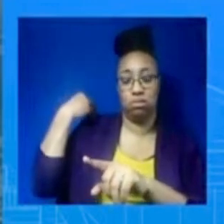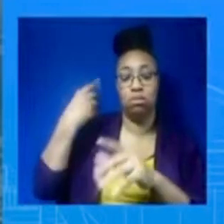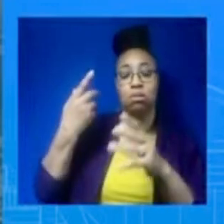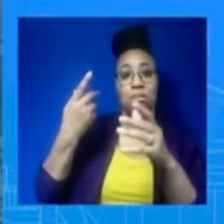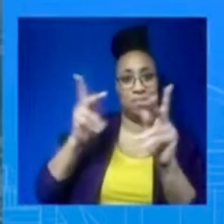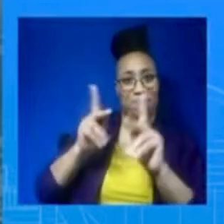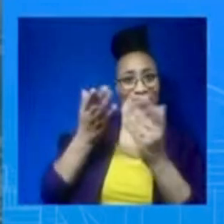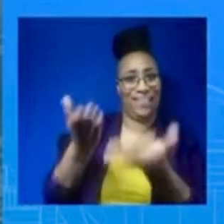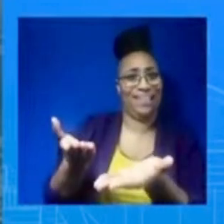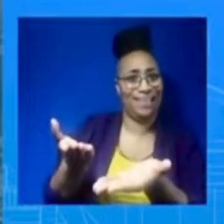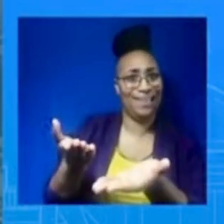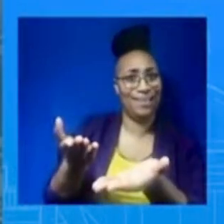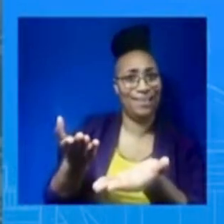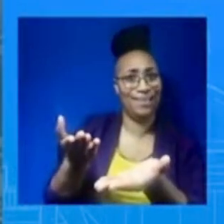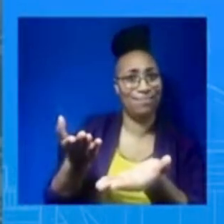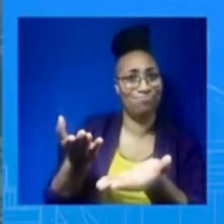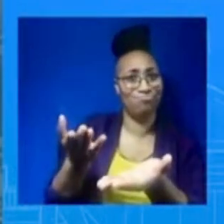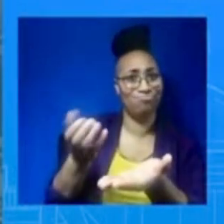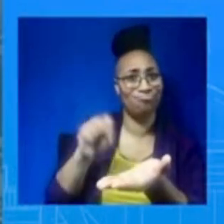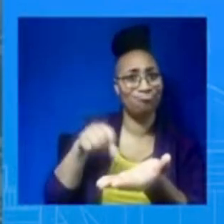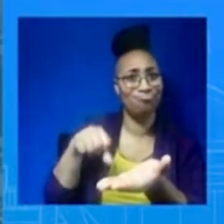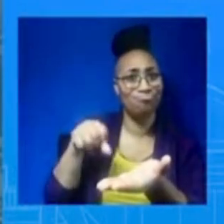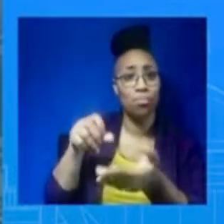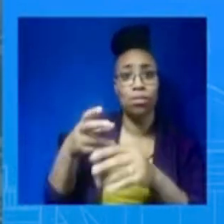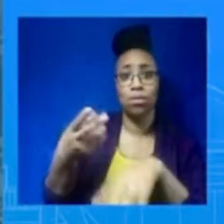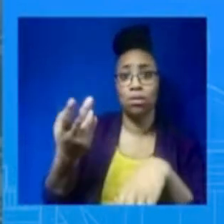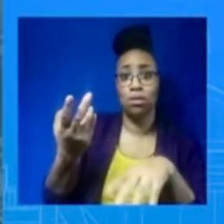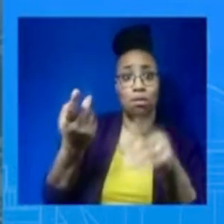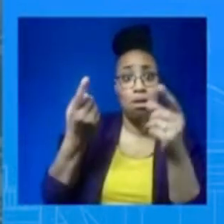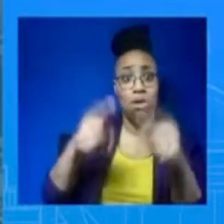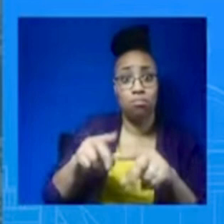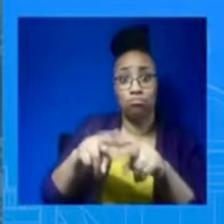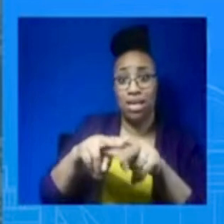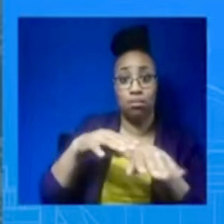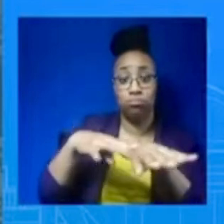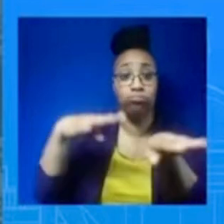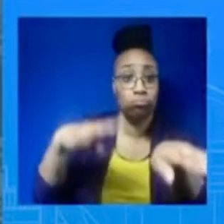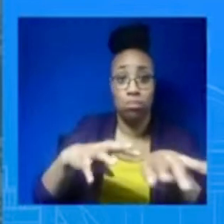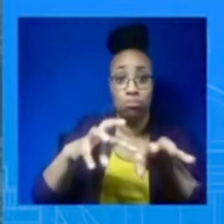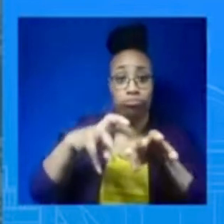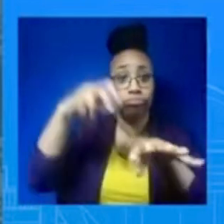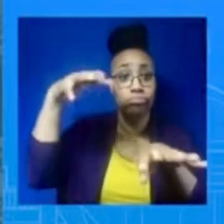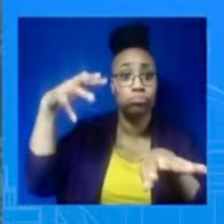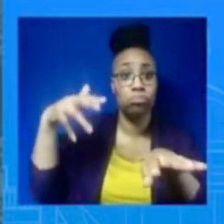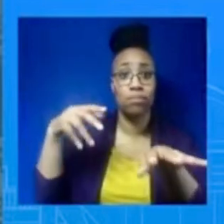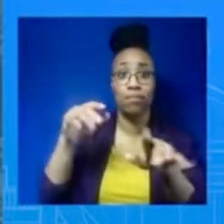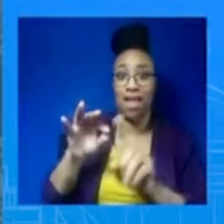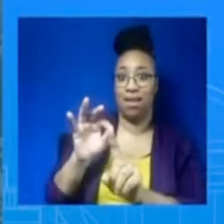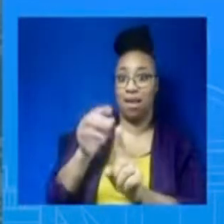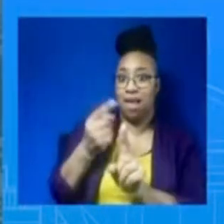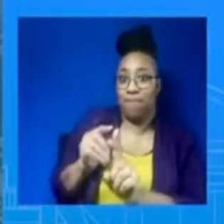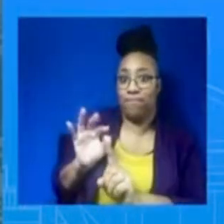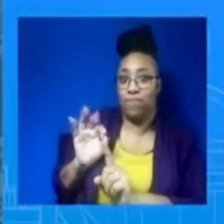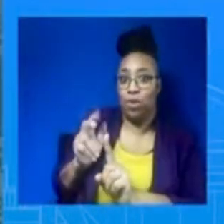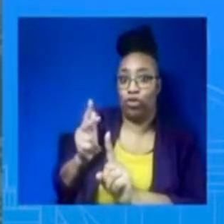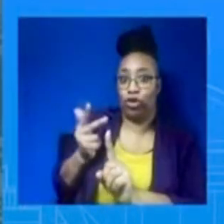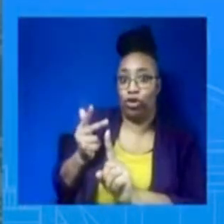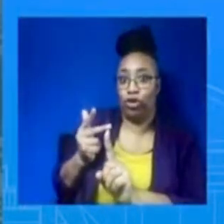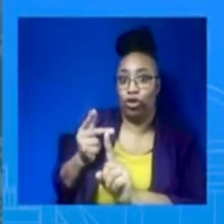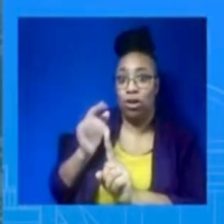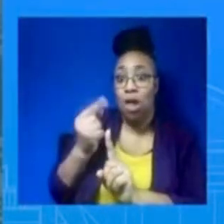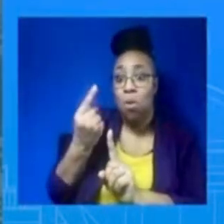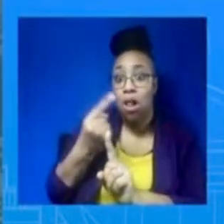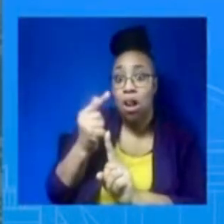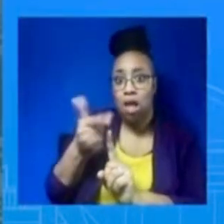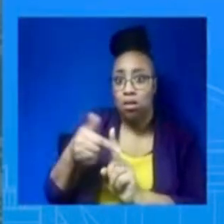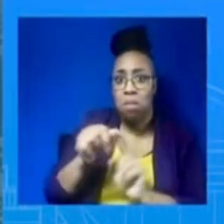At 2 a.m. on February 4th, hours after the derailment, the EPA team was on the ground. So I just want to make sure that the American people understand that